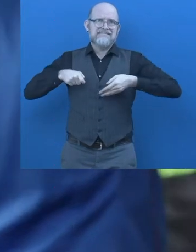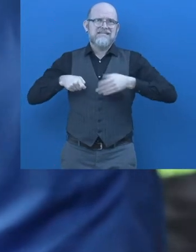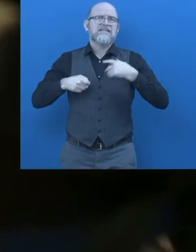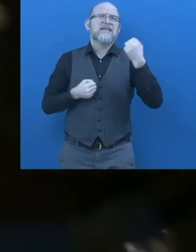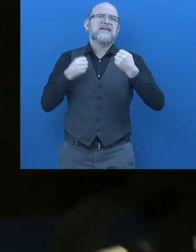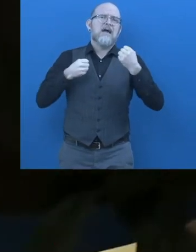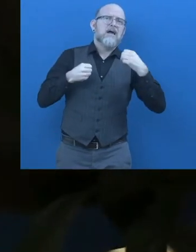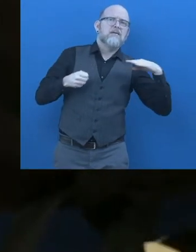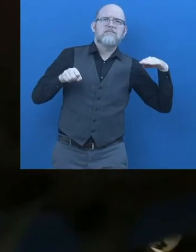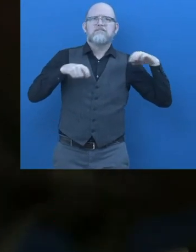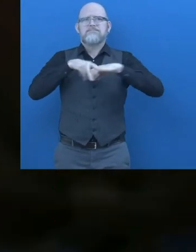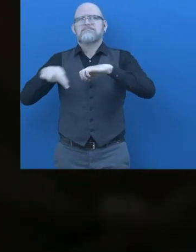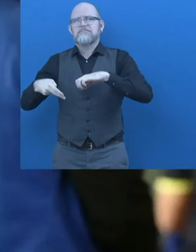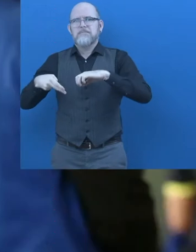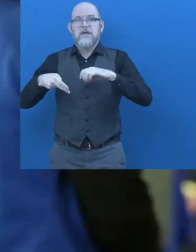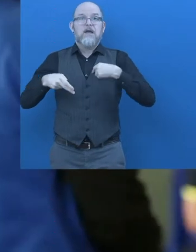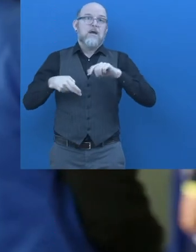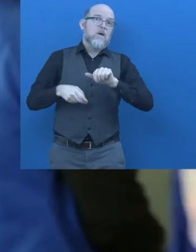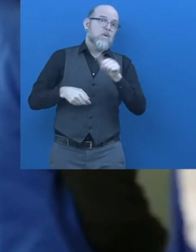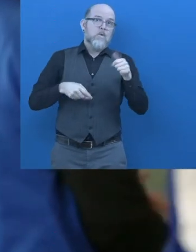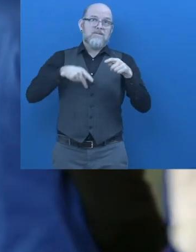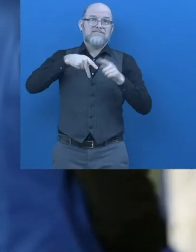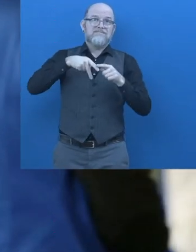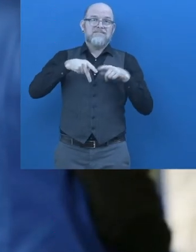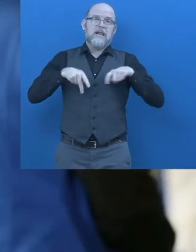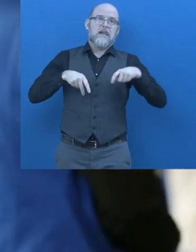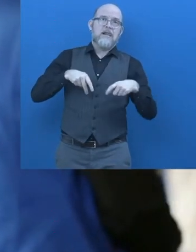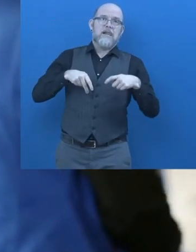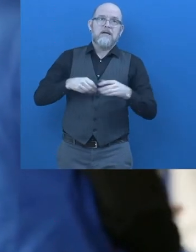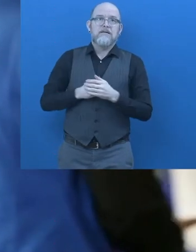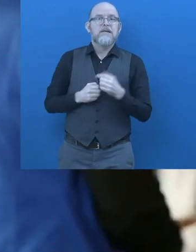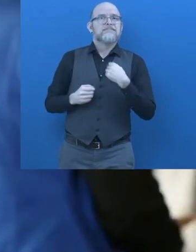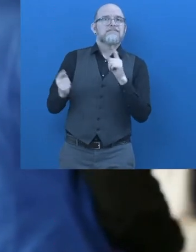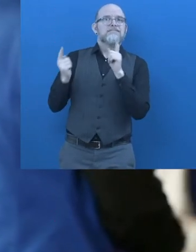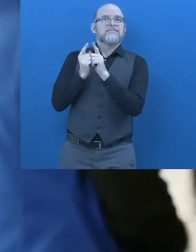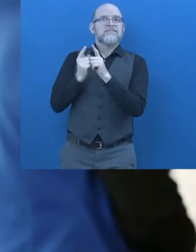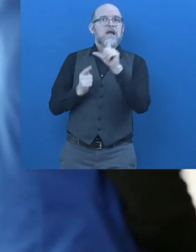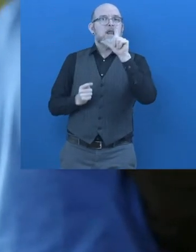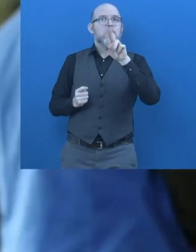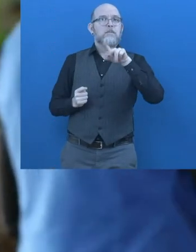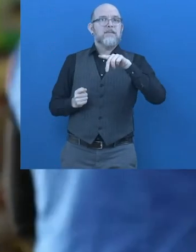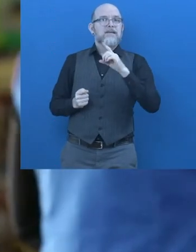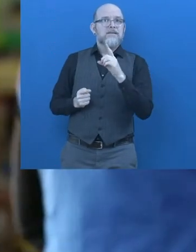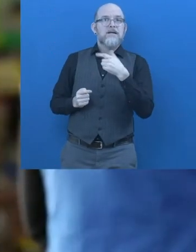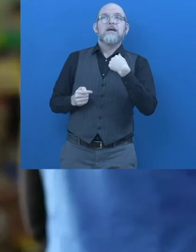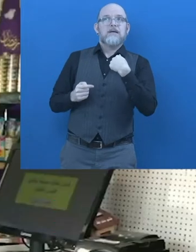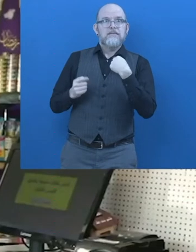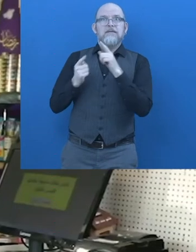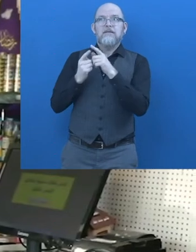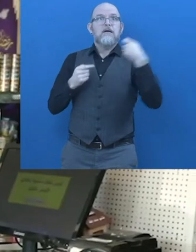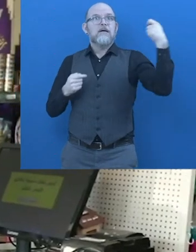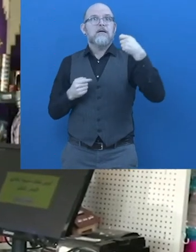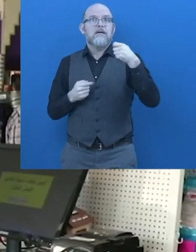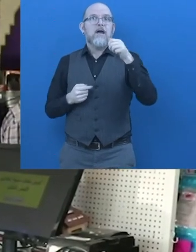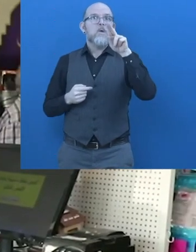This session a great lot teaching. I started with some in the West's And I found